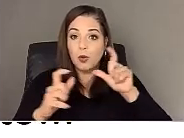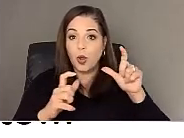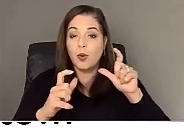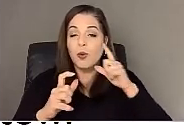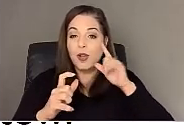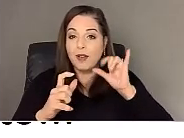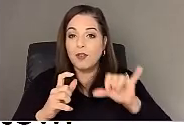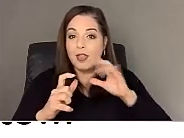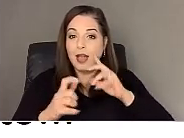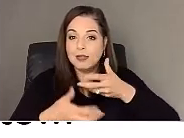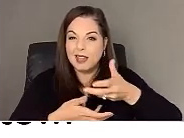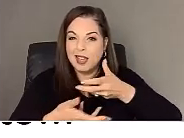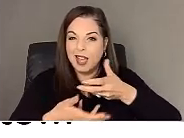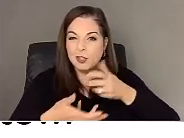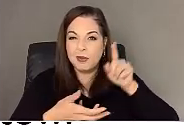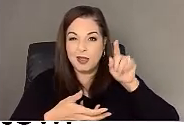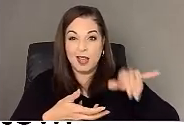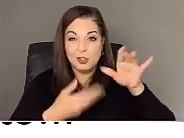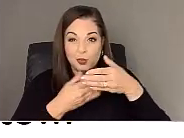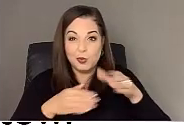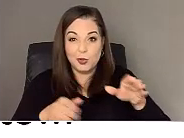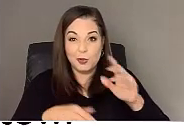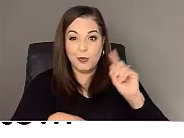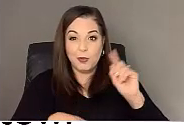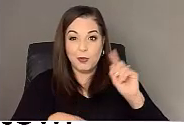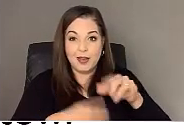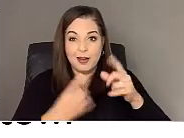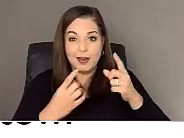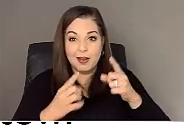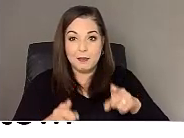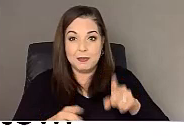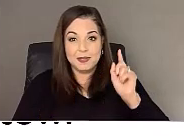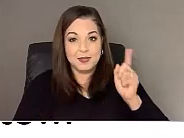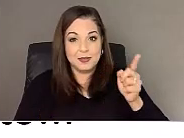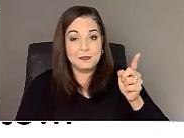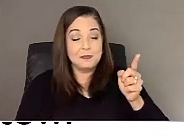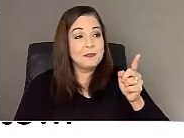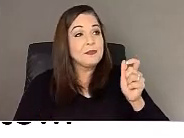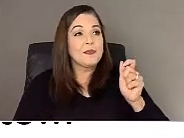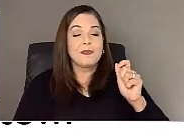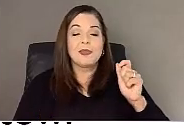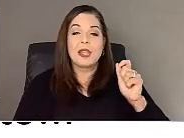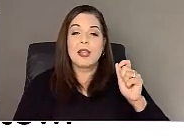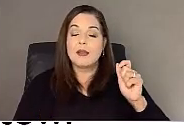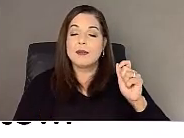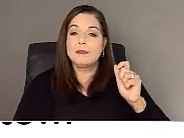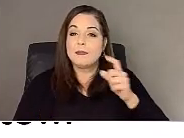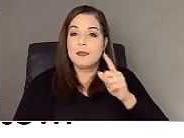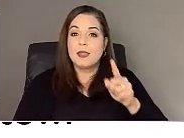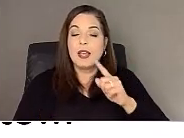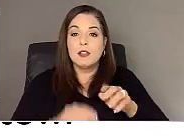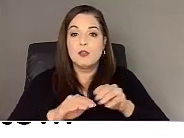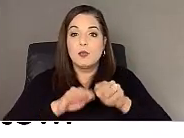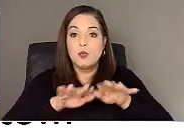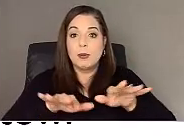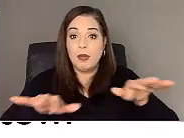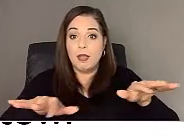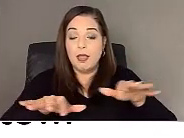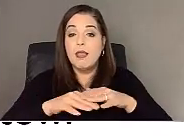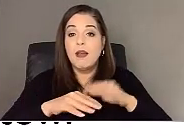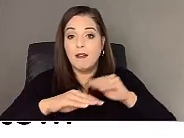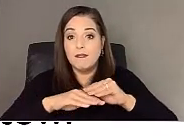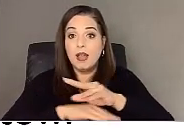engaged in this process, um, is, uh, ripple effects mapping. Um,